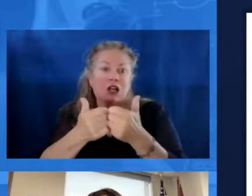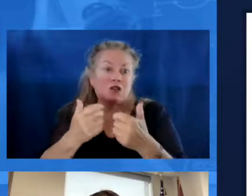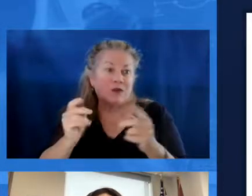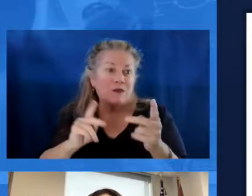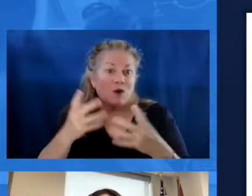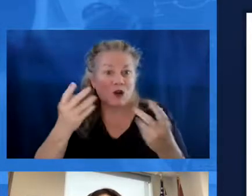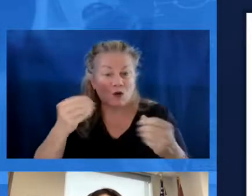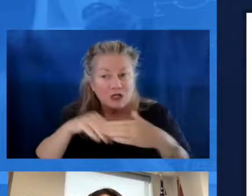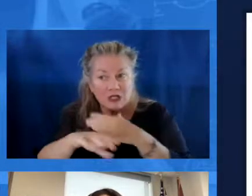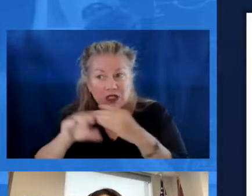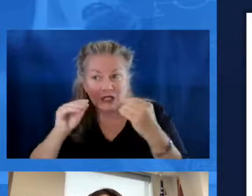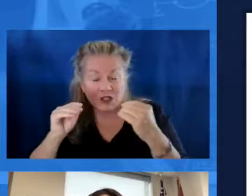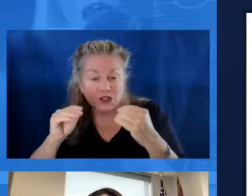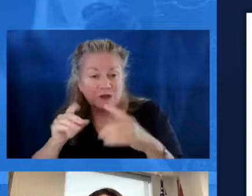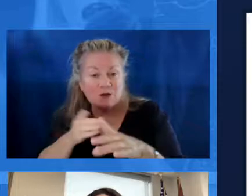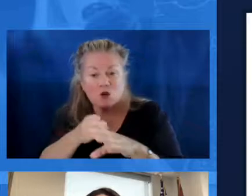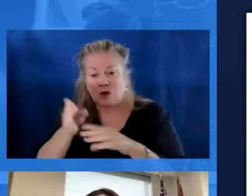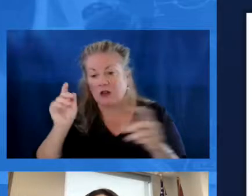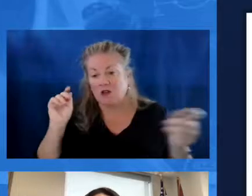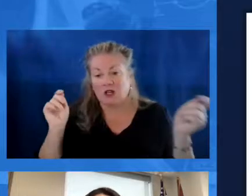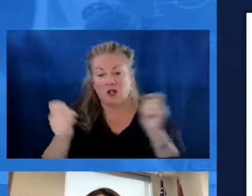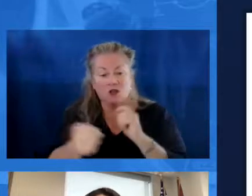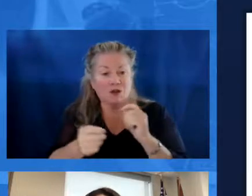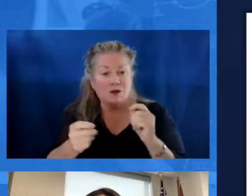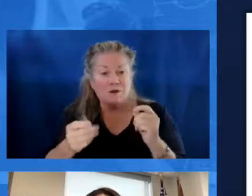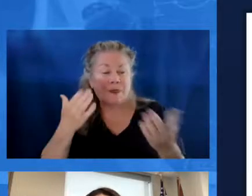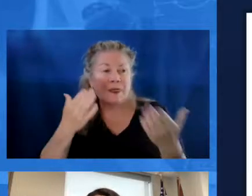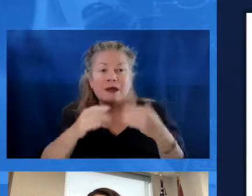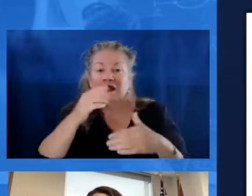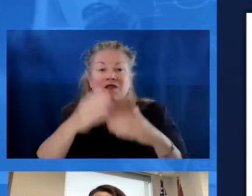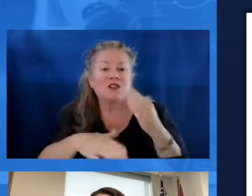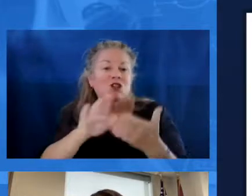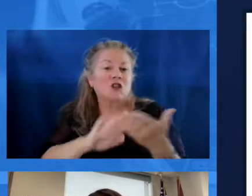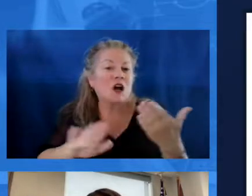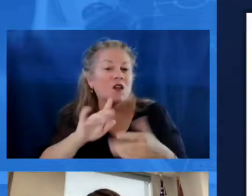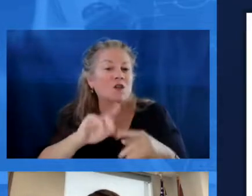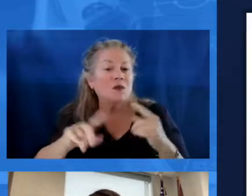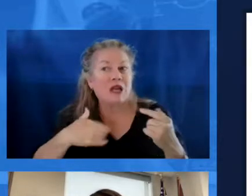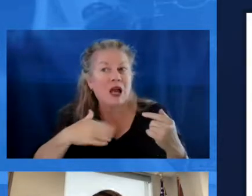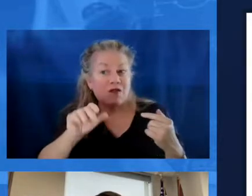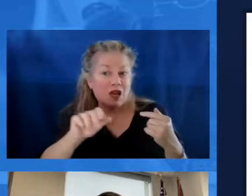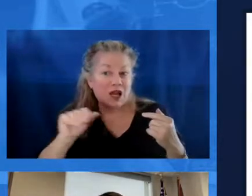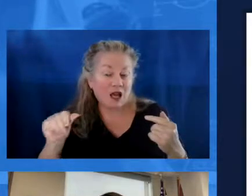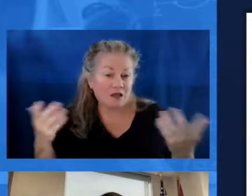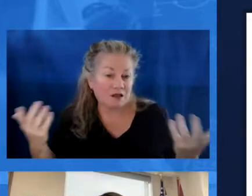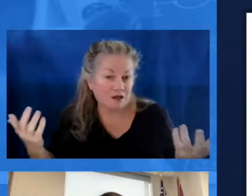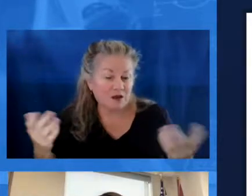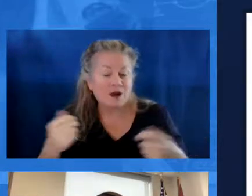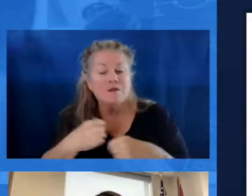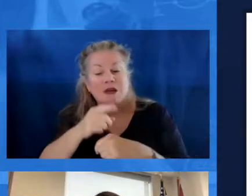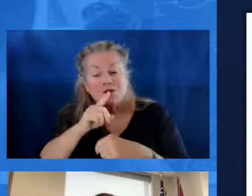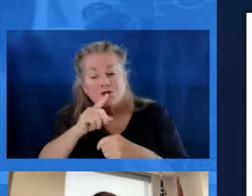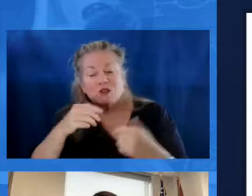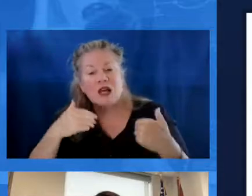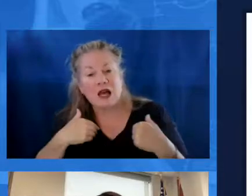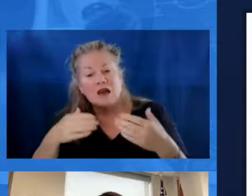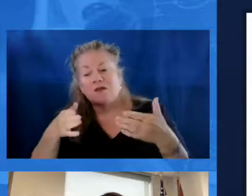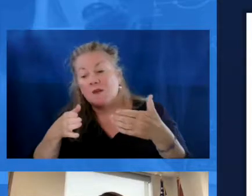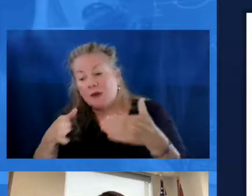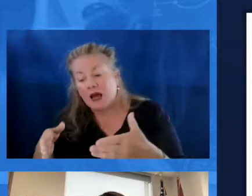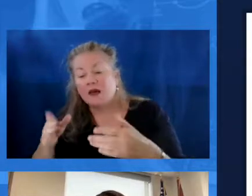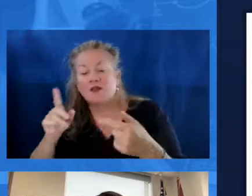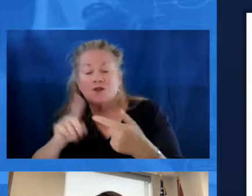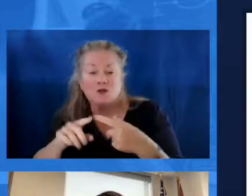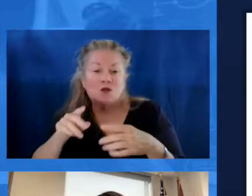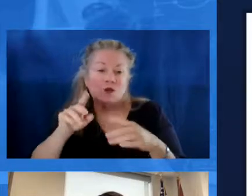challenges. We know a lot of folks want to go into teaching. They might be career changers. Maybe they didn't finish college, but they have their AA. We want to ensure that they